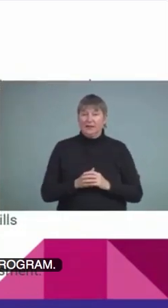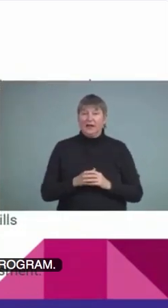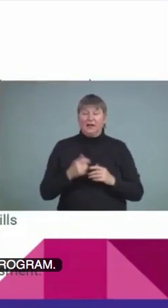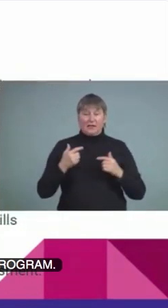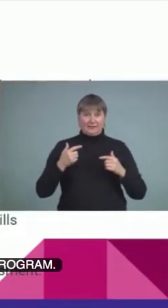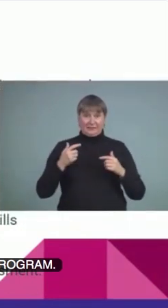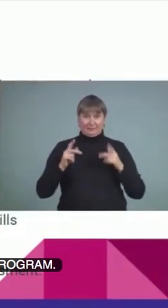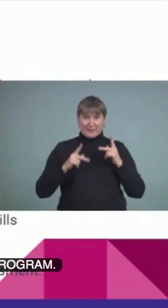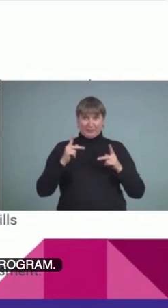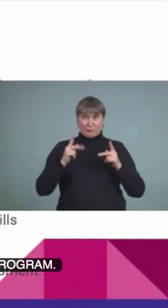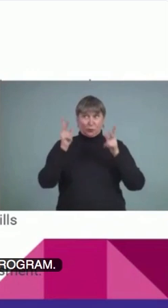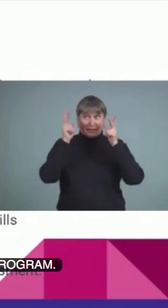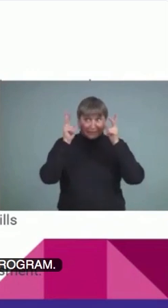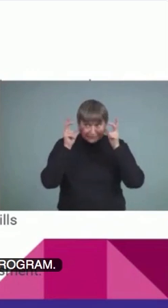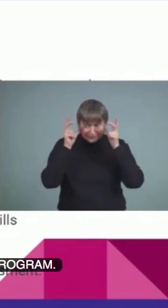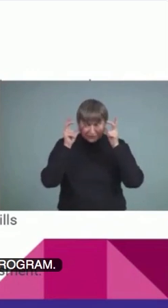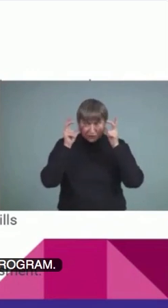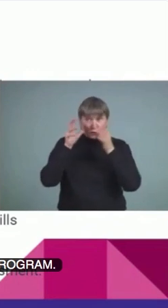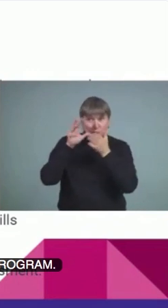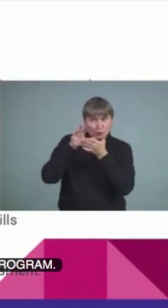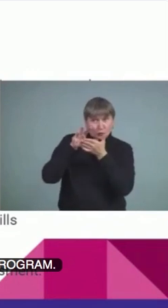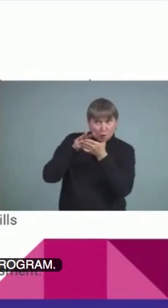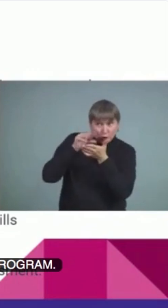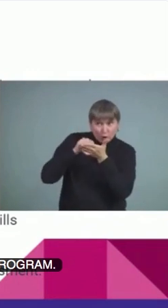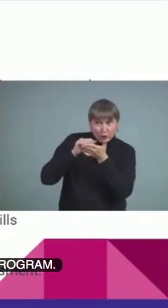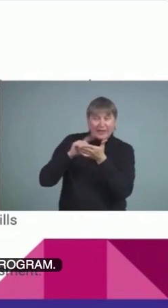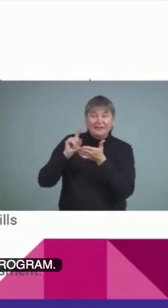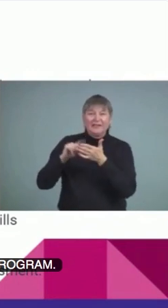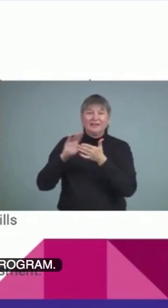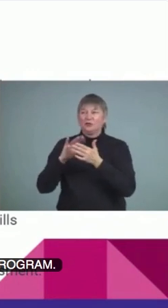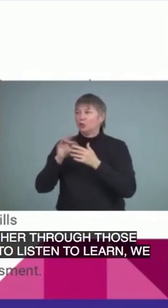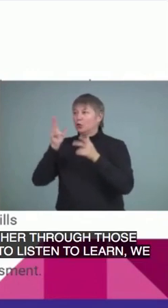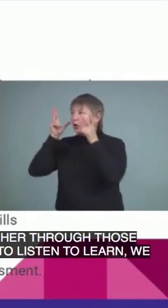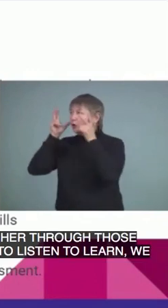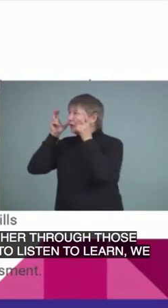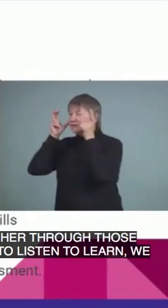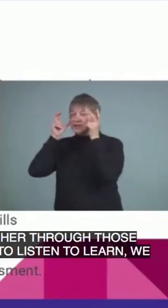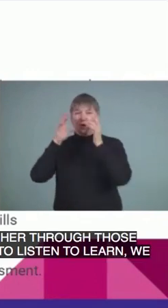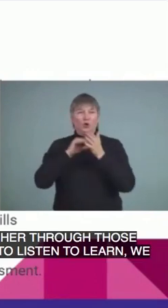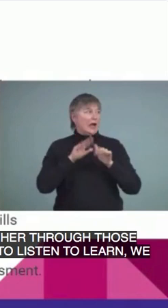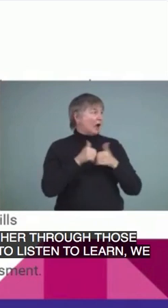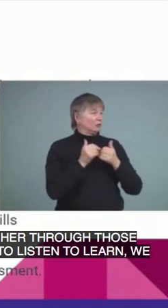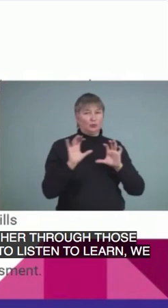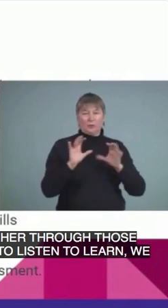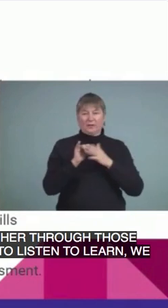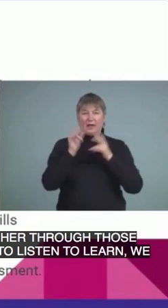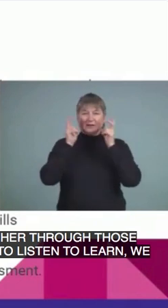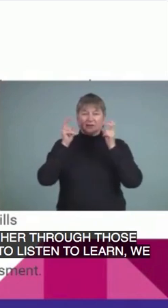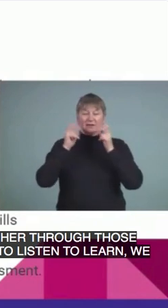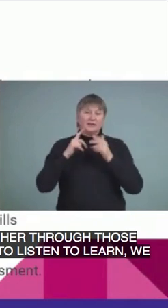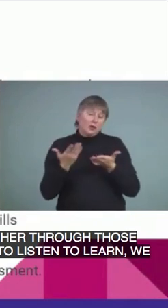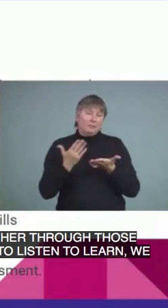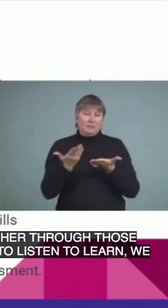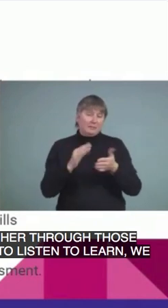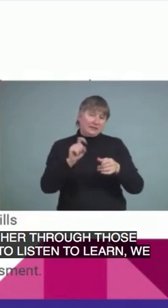to learn, we need to learn to listen. So that's what the point of those exercises would be. And perhaps,